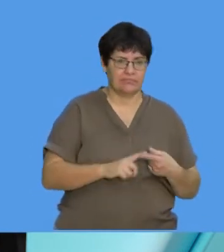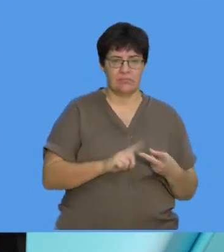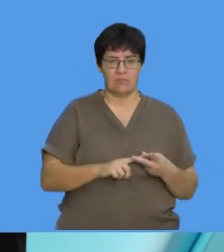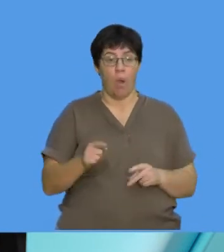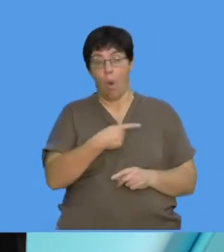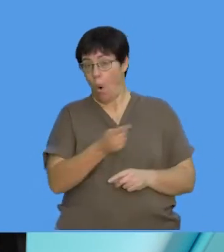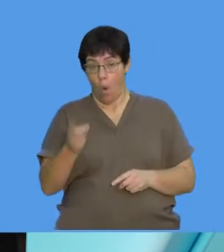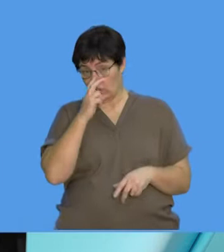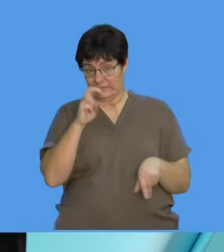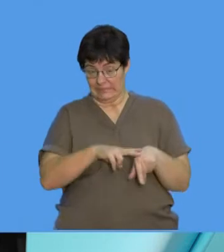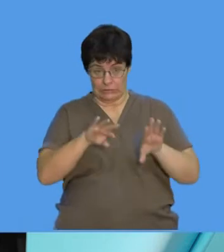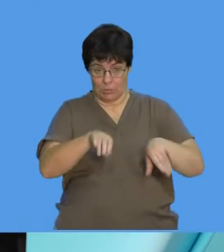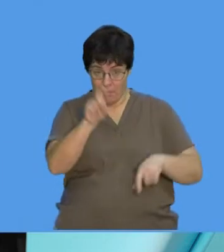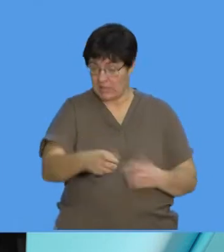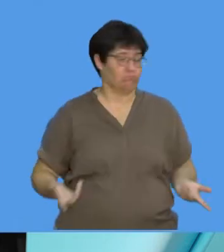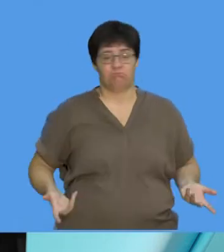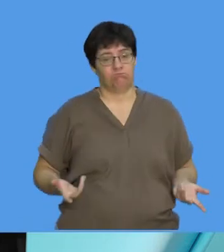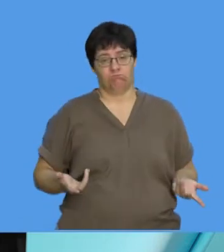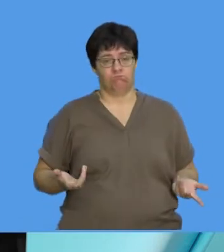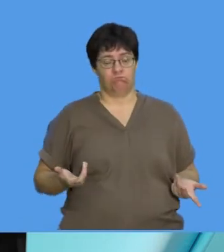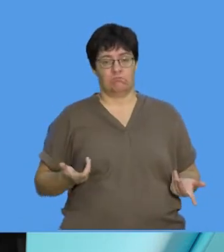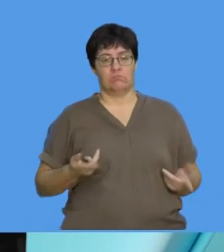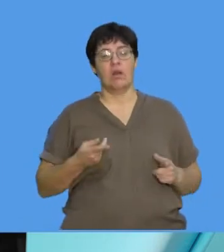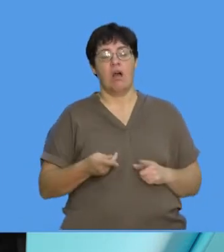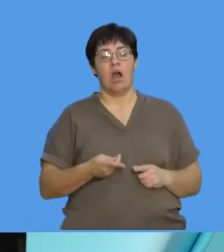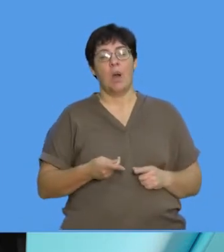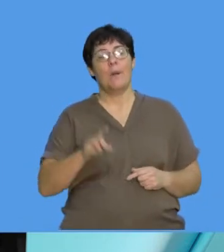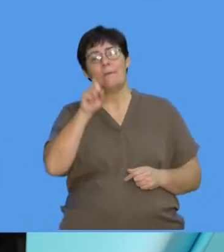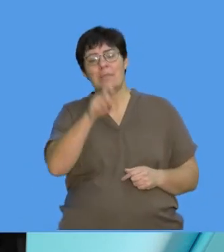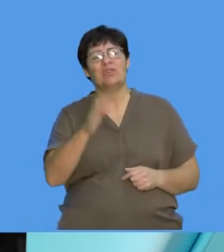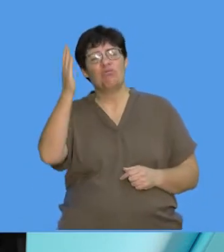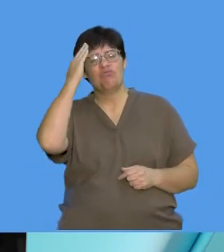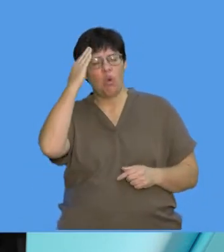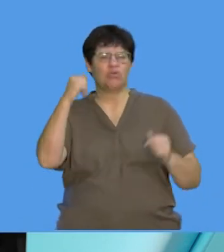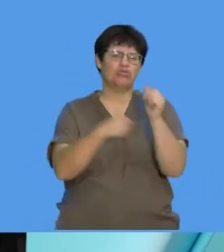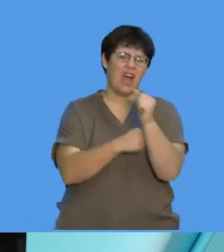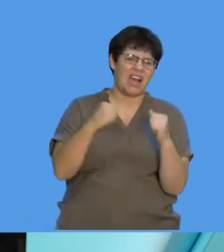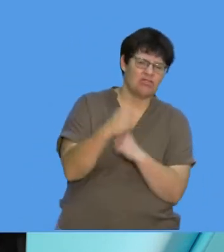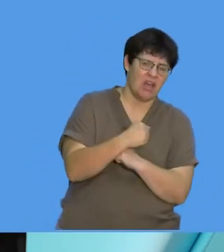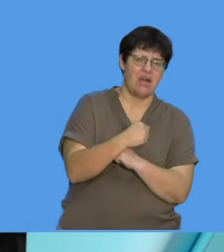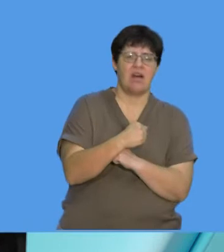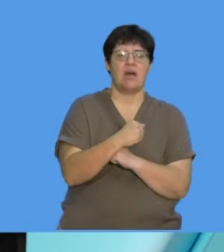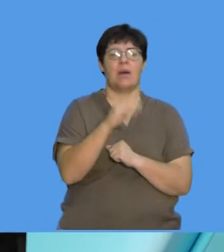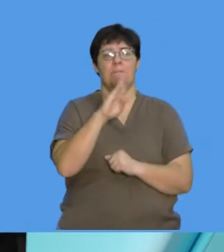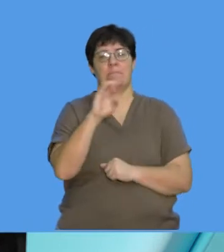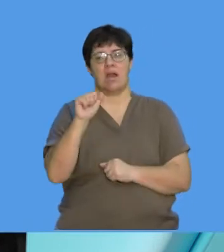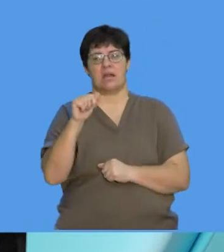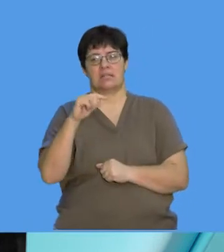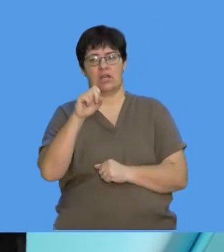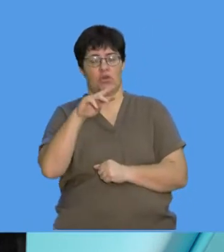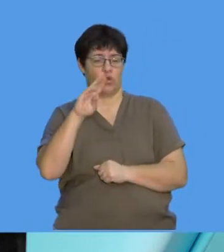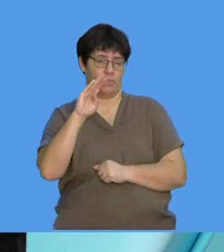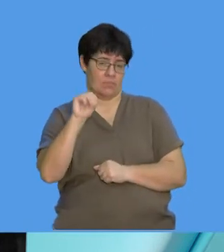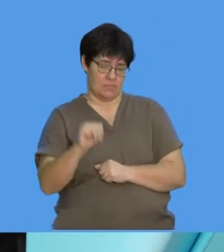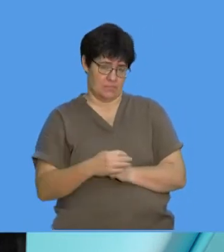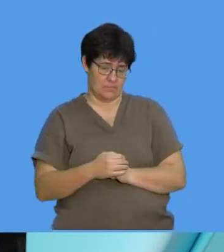bacteria need to be able to swim. Okay, so guys, you really need to know the structure of a bacterium. You